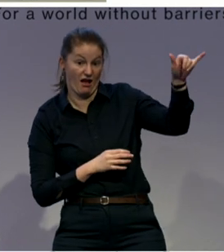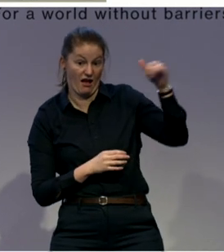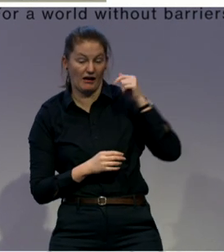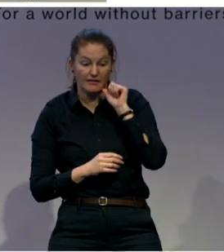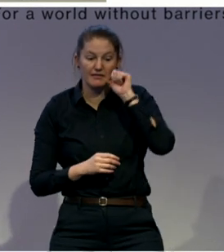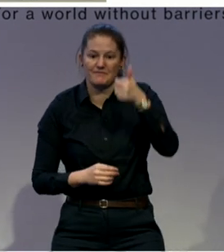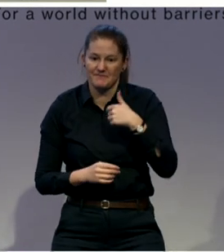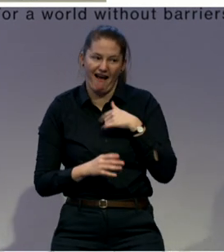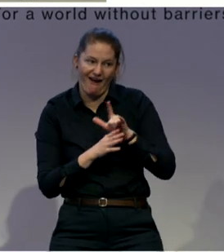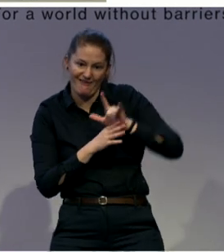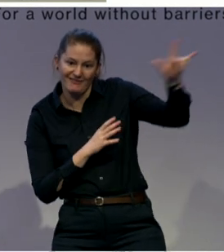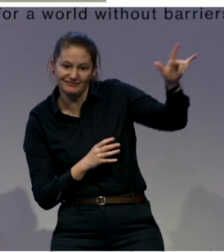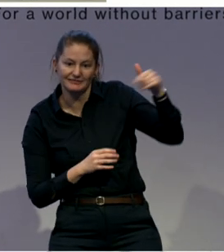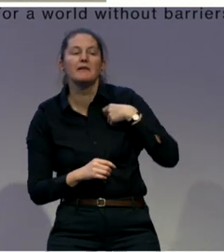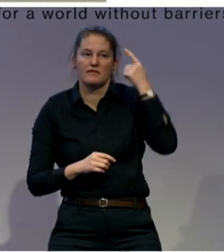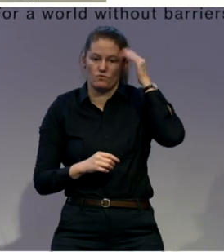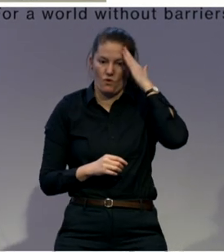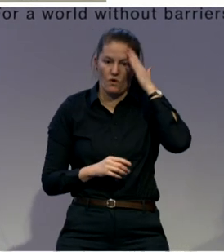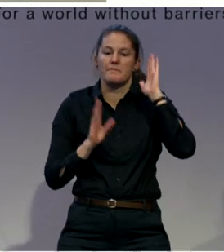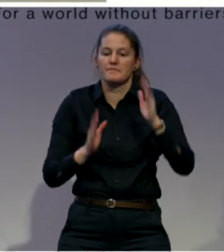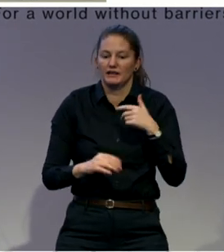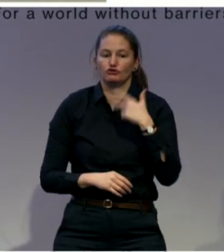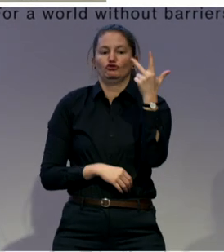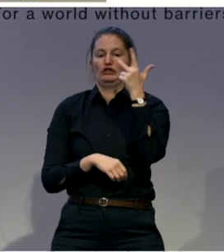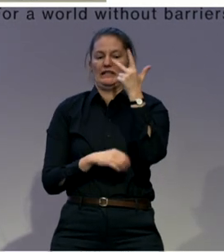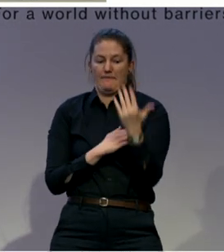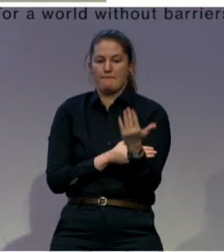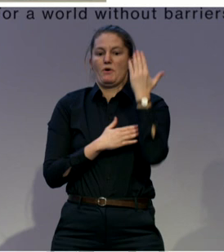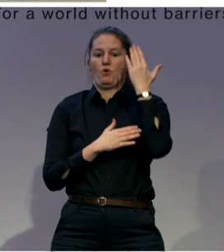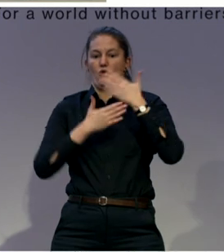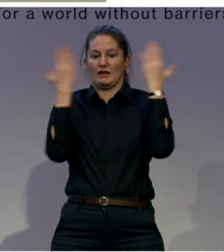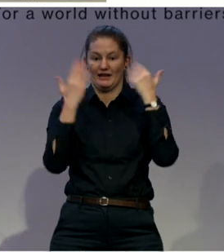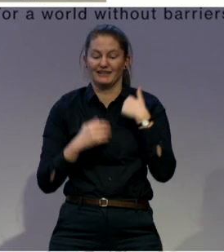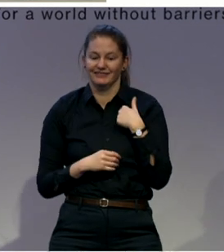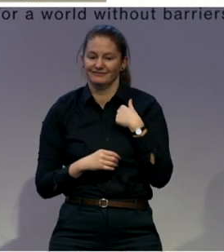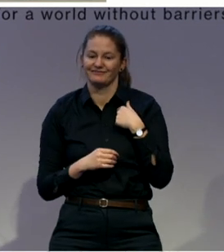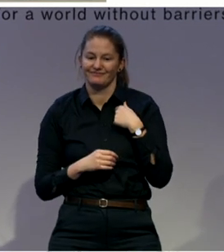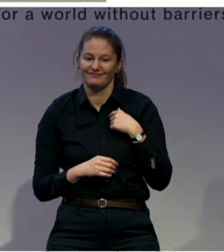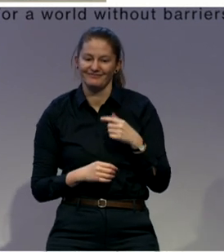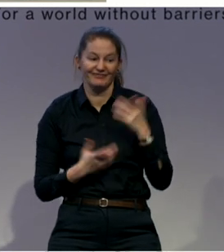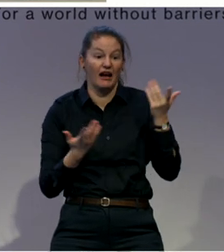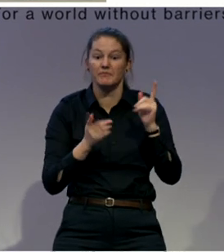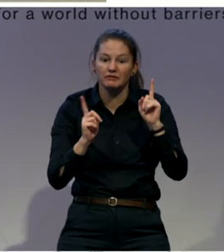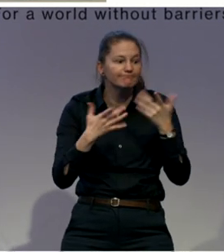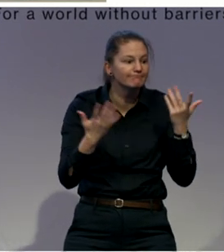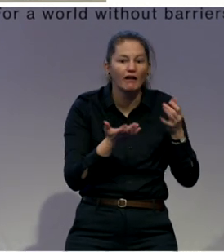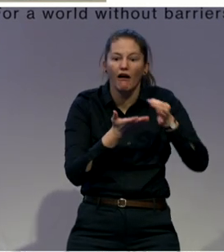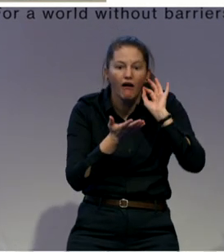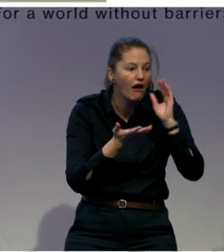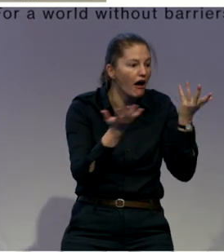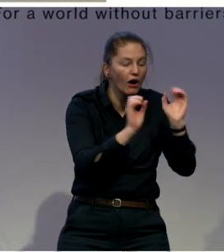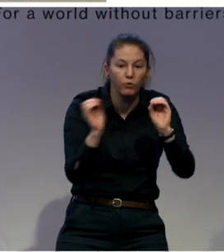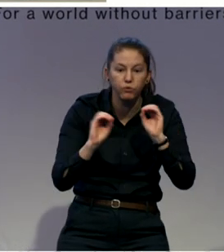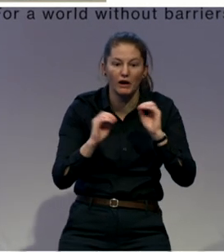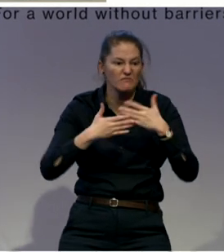any breakfast. So it's quite annoying to have a nice hotel with a very nice breakfast service, but I can't use it because, you know,